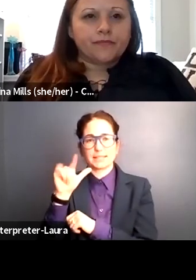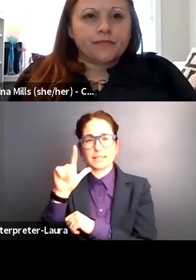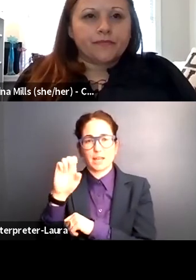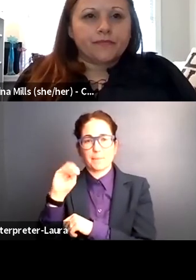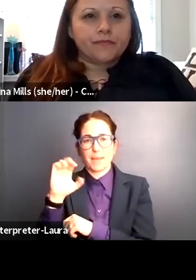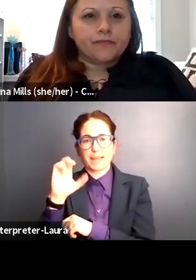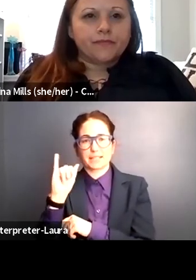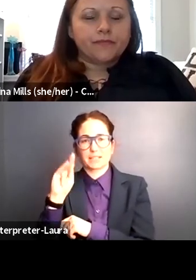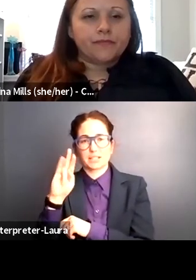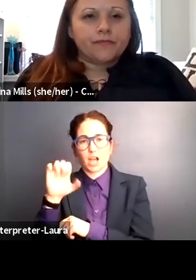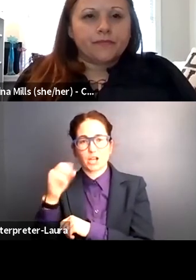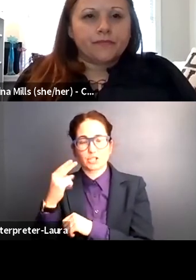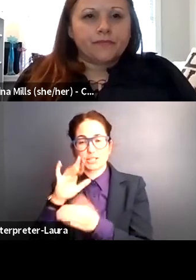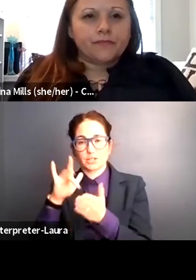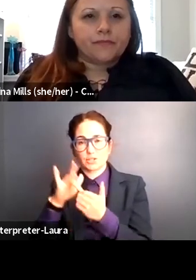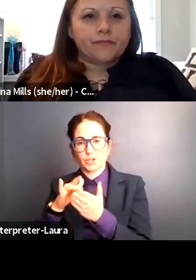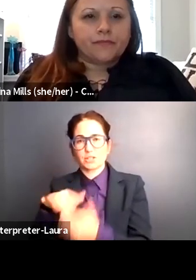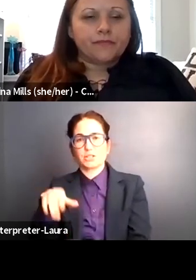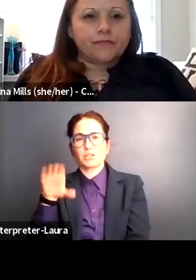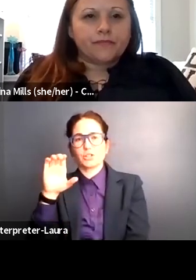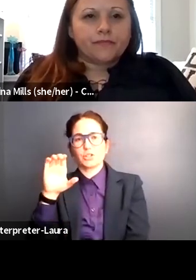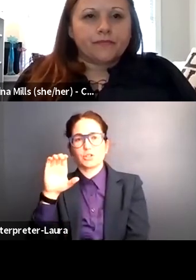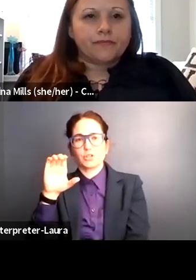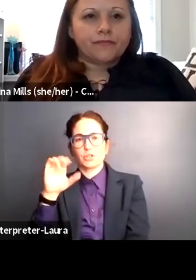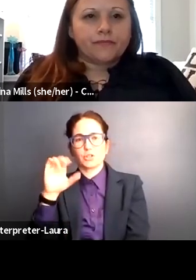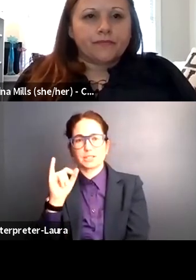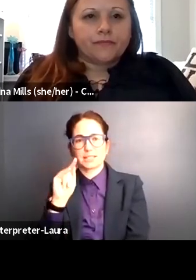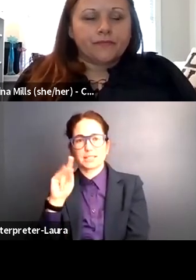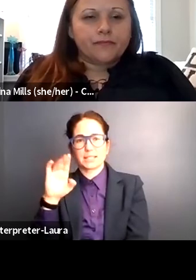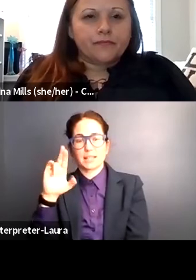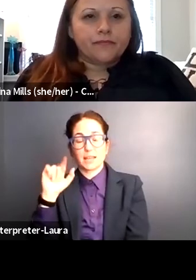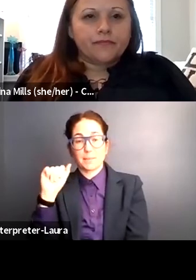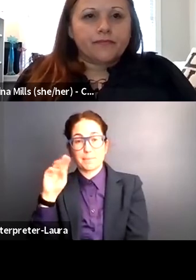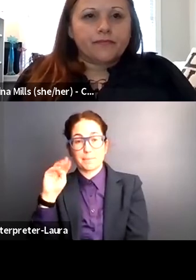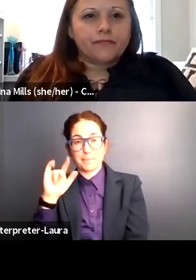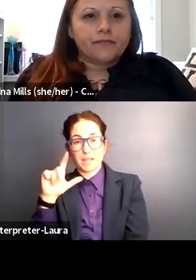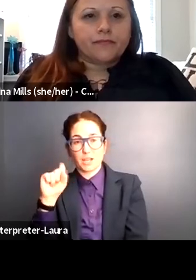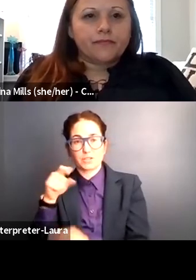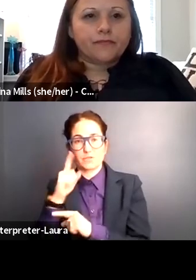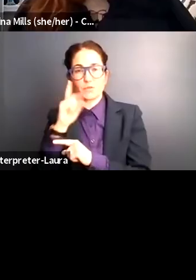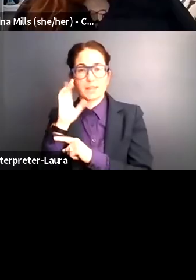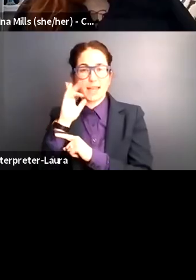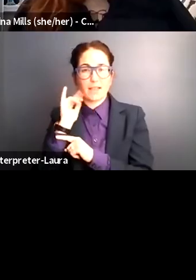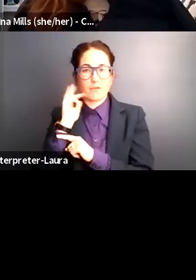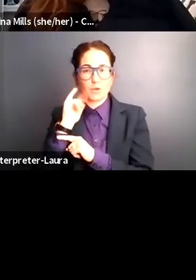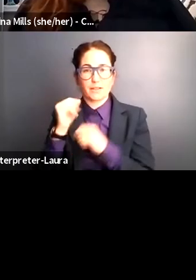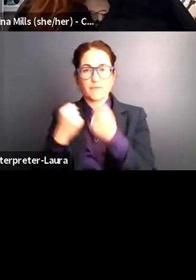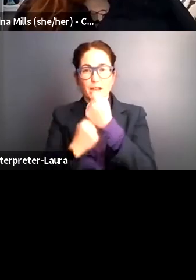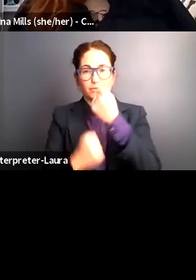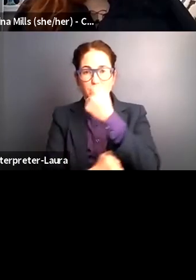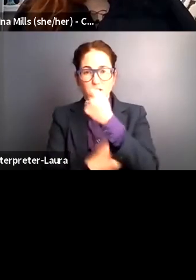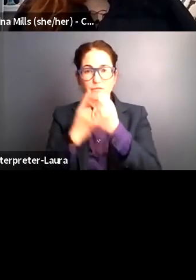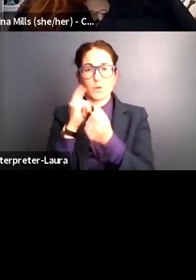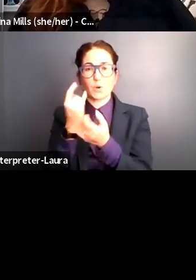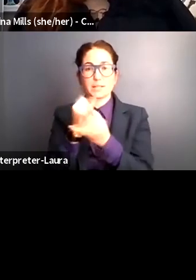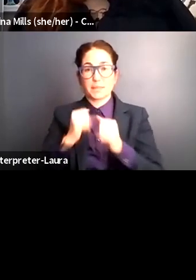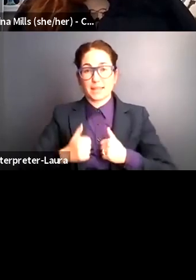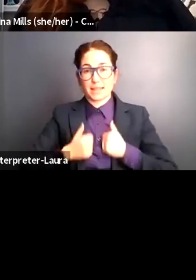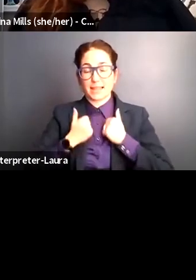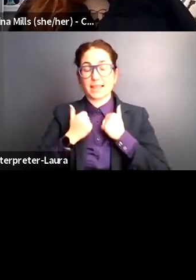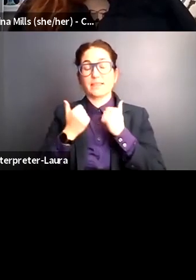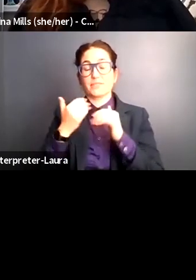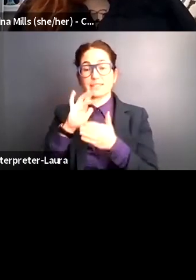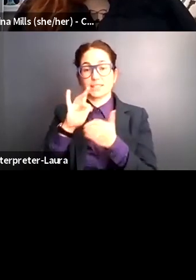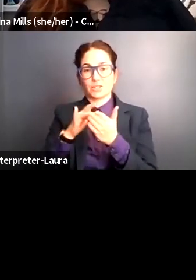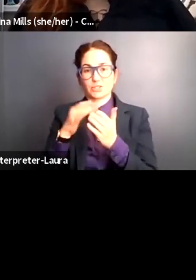Christina Mills, who is the Executive Director of the California Foundation for Independent Living Centers. And Nikki Zeichner, who is the